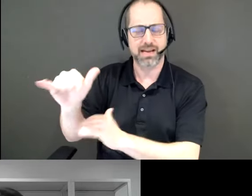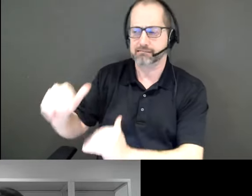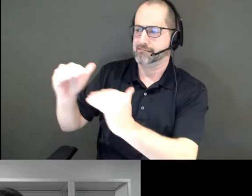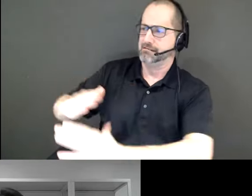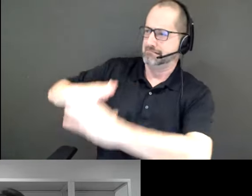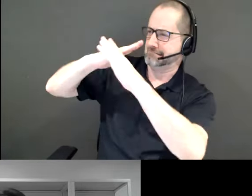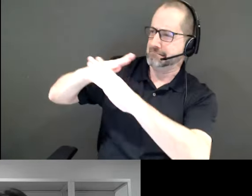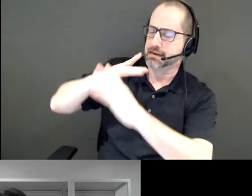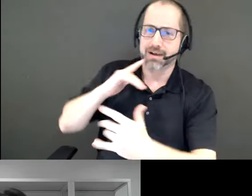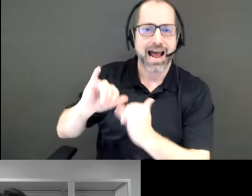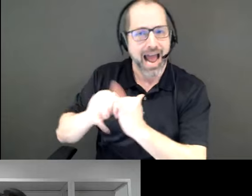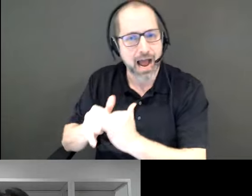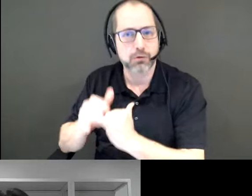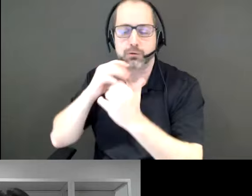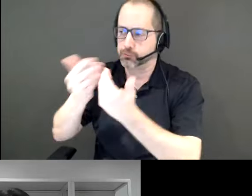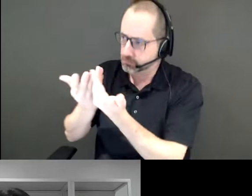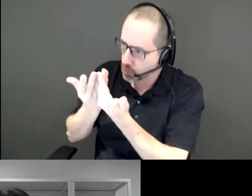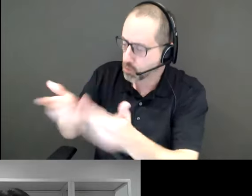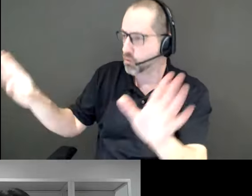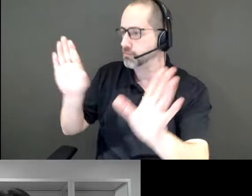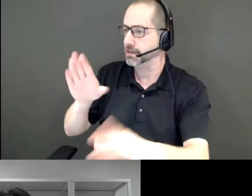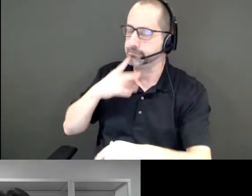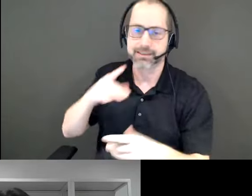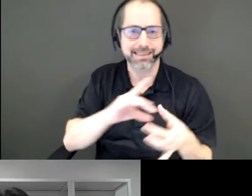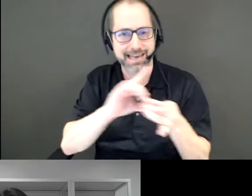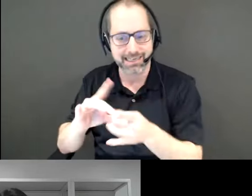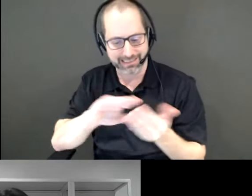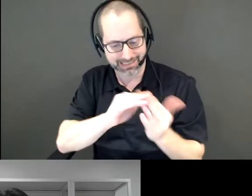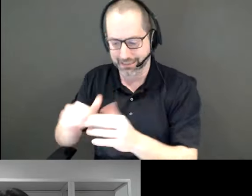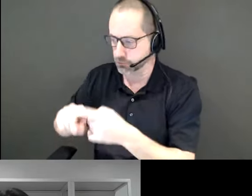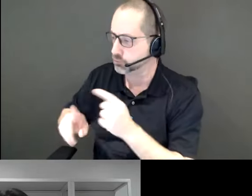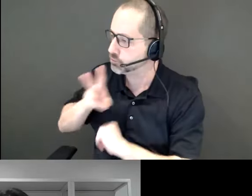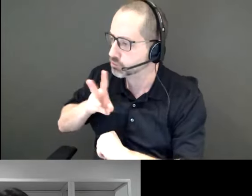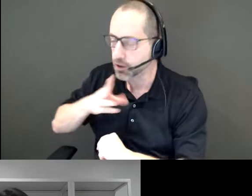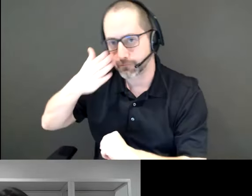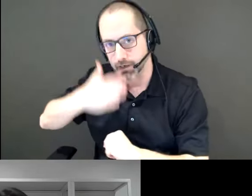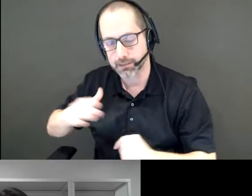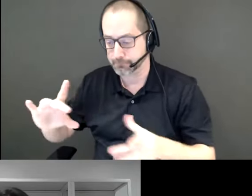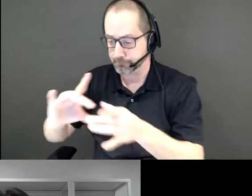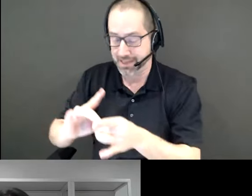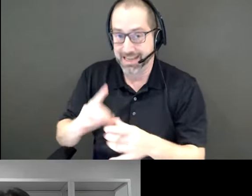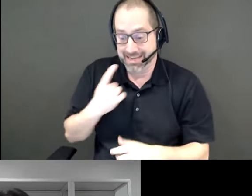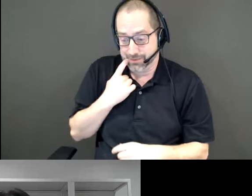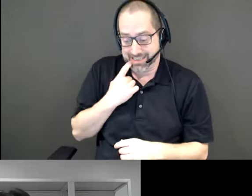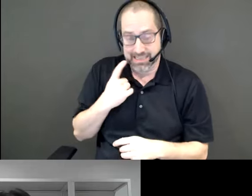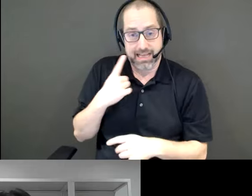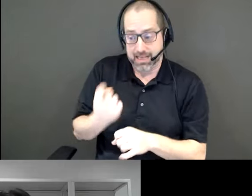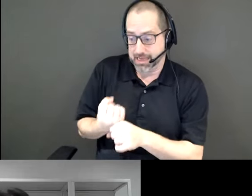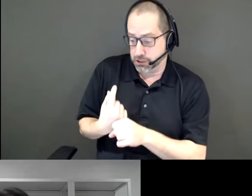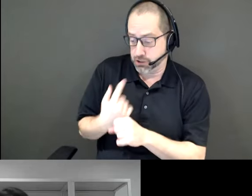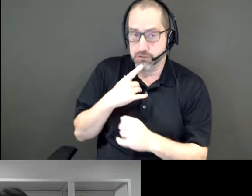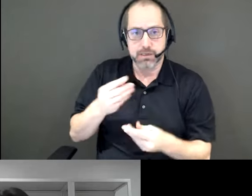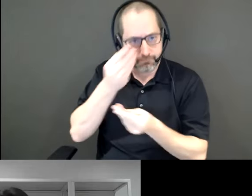vital point of reconnection between the city and its waterfront. And earlier this year, we issued a national call for expression of interests